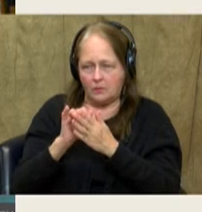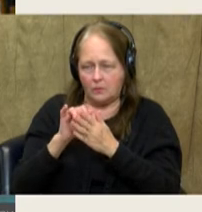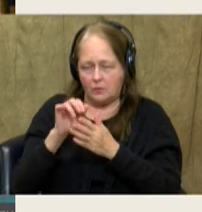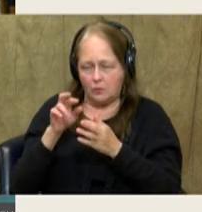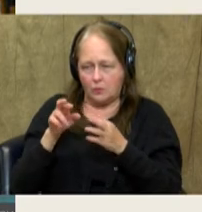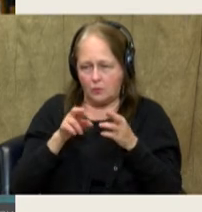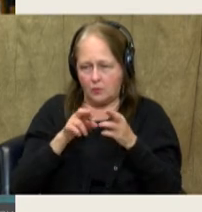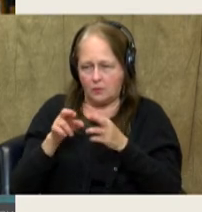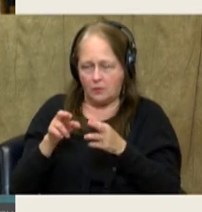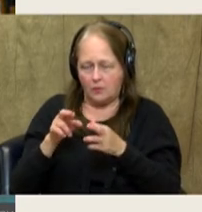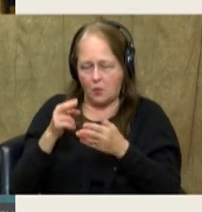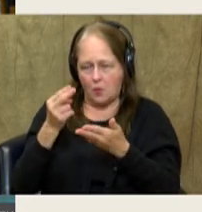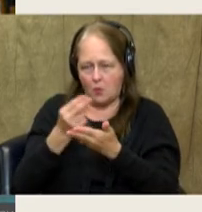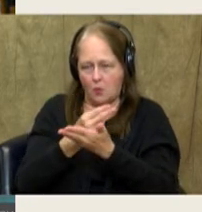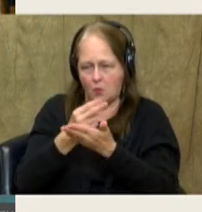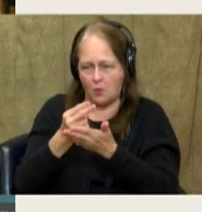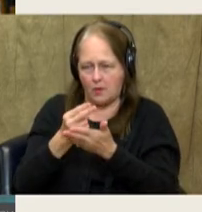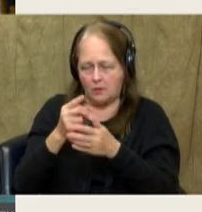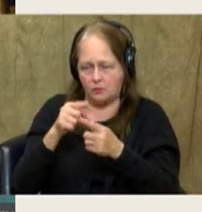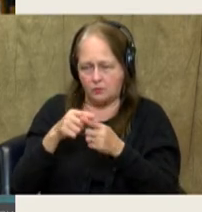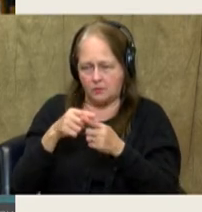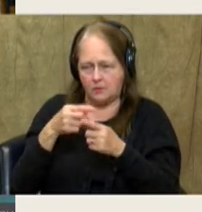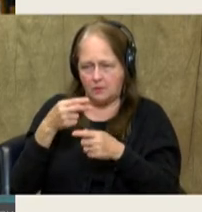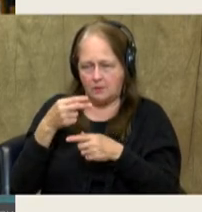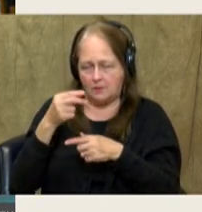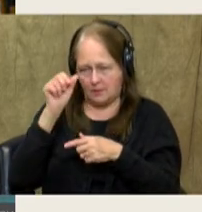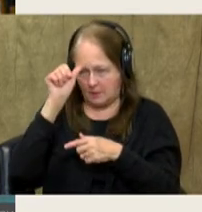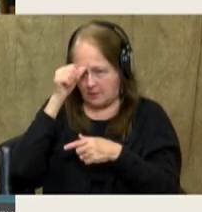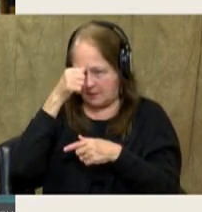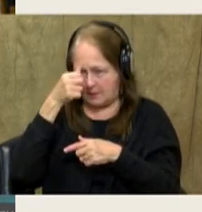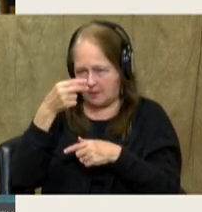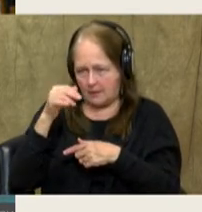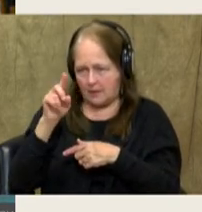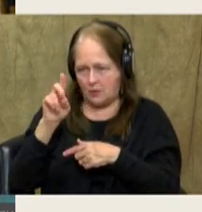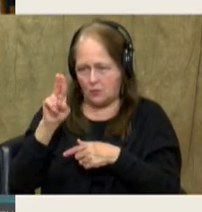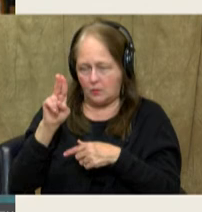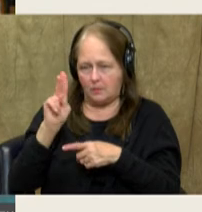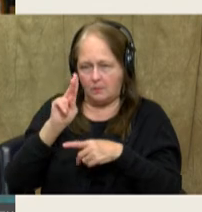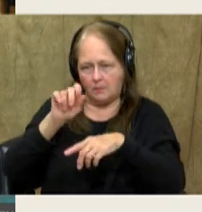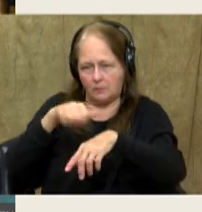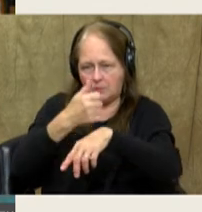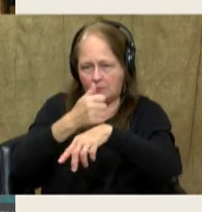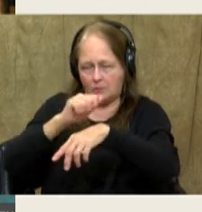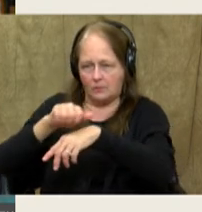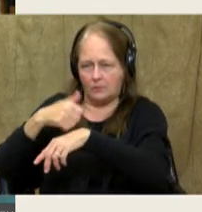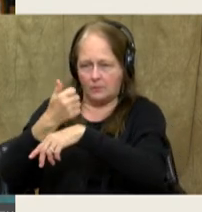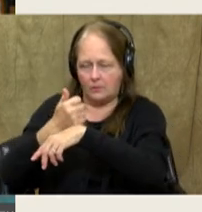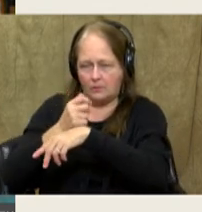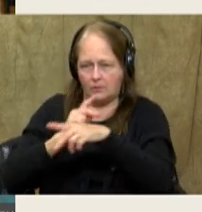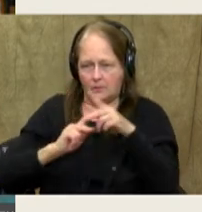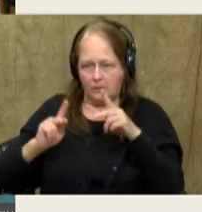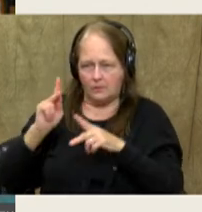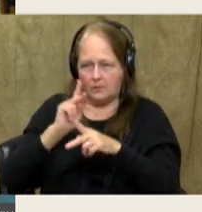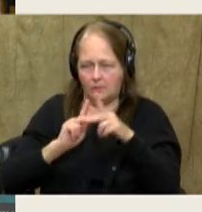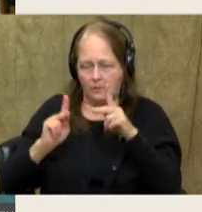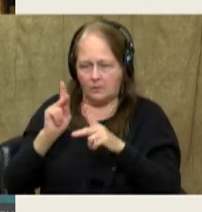which is considered holy to Hindus. There are a lot of temples and shrines set up on the banks of this river where people